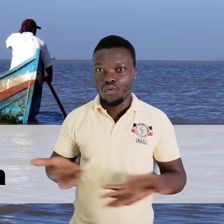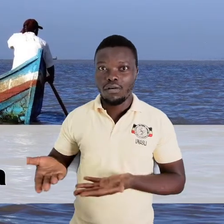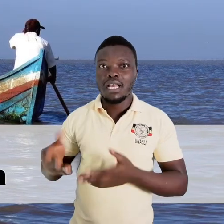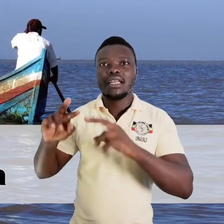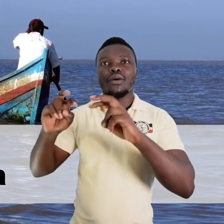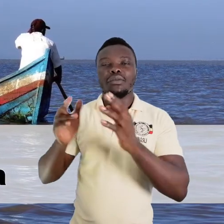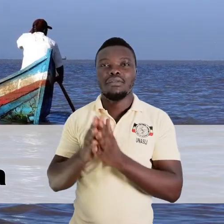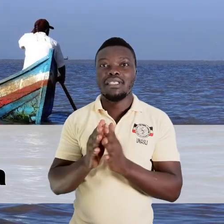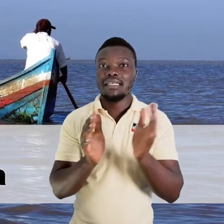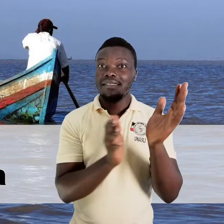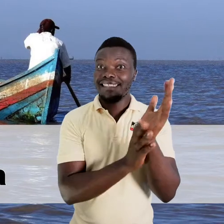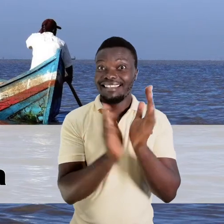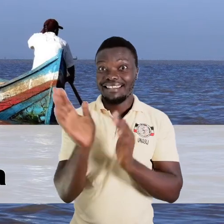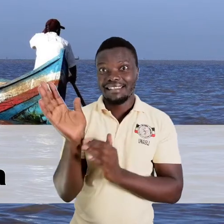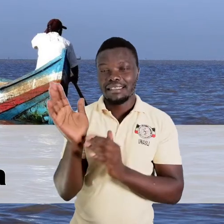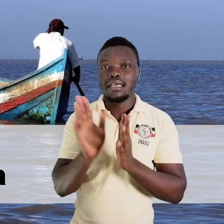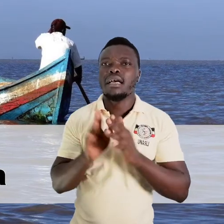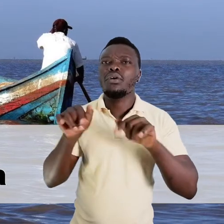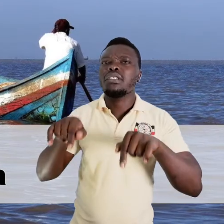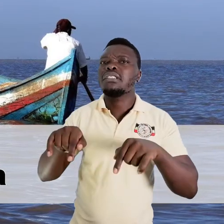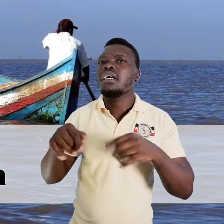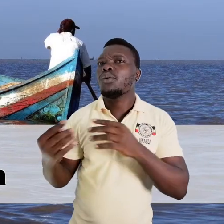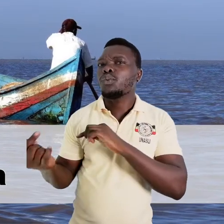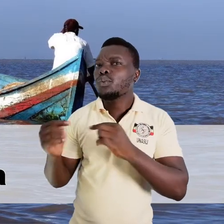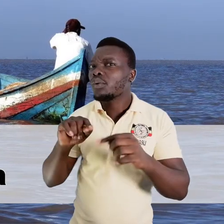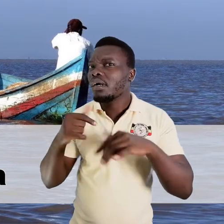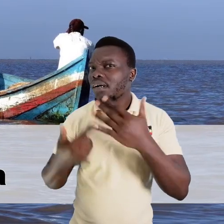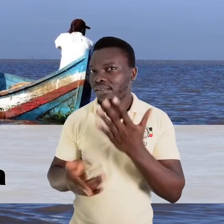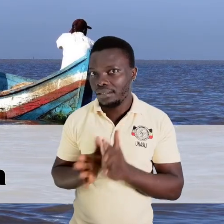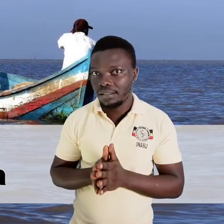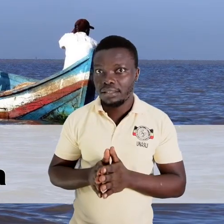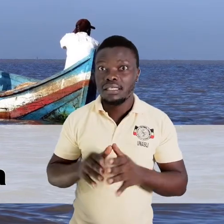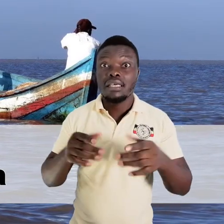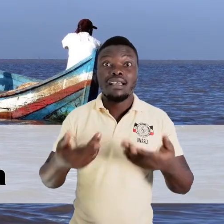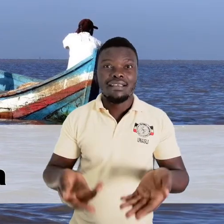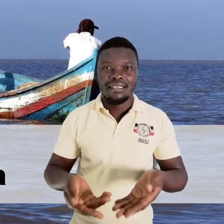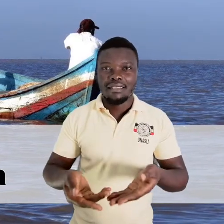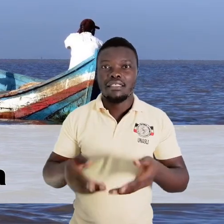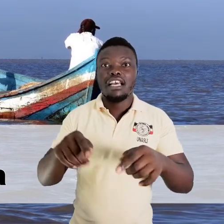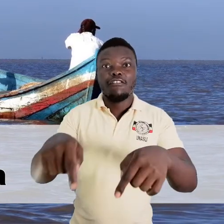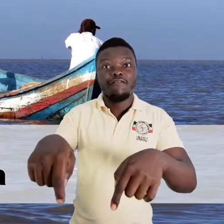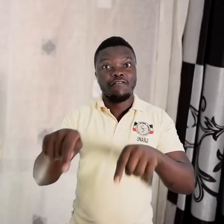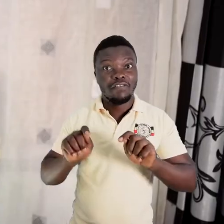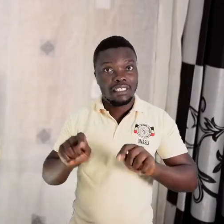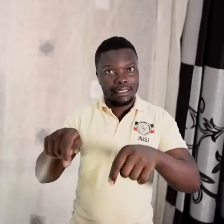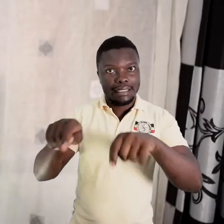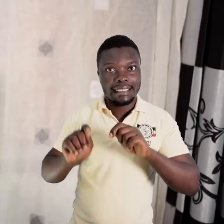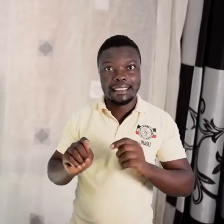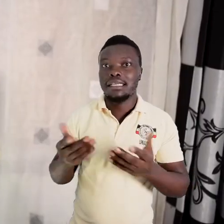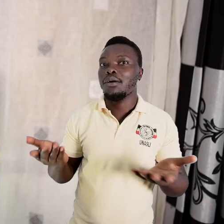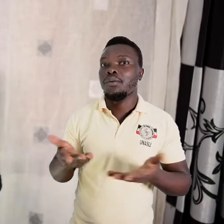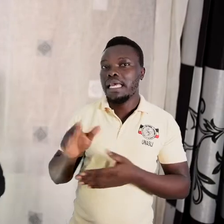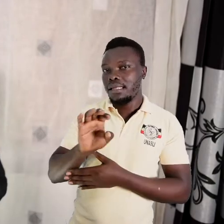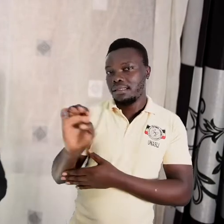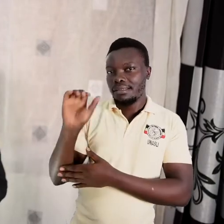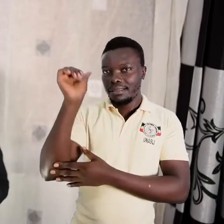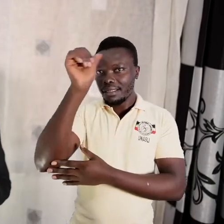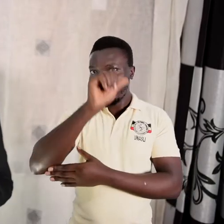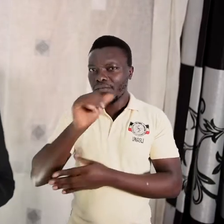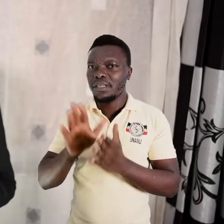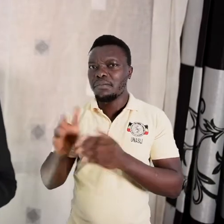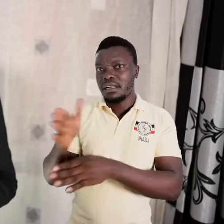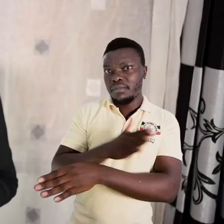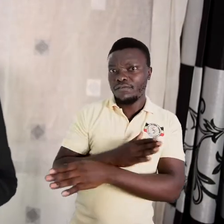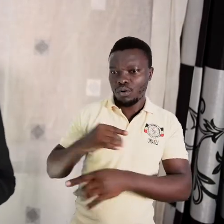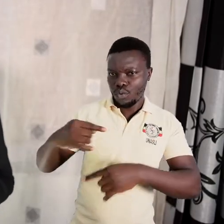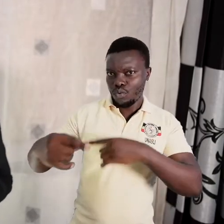During this session we shall be talking about fishing in East Africa. But before we get into that